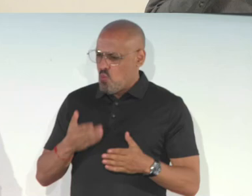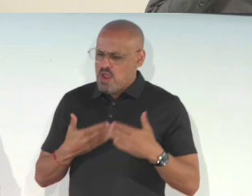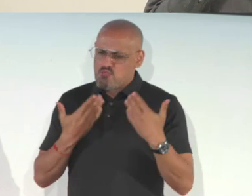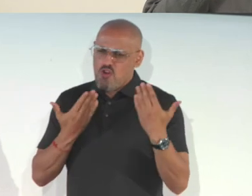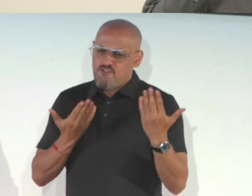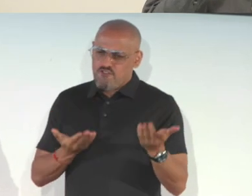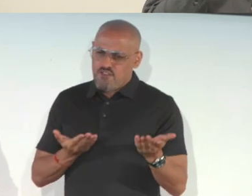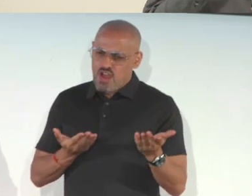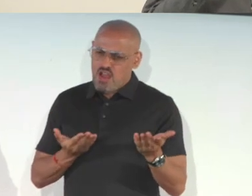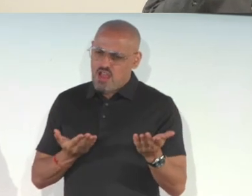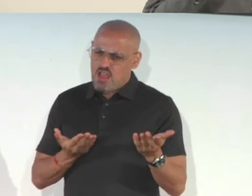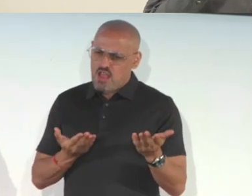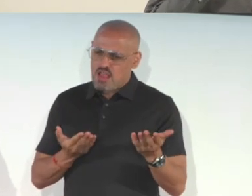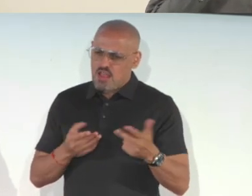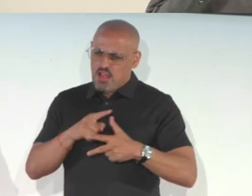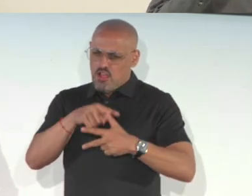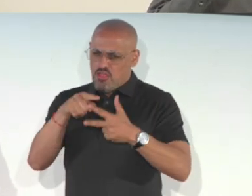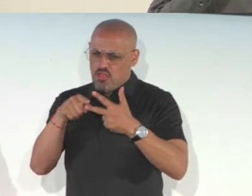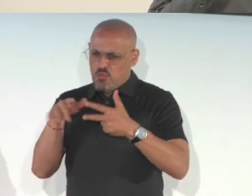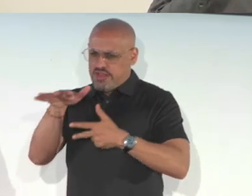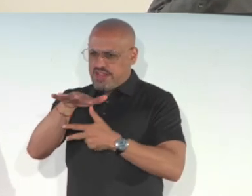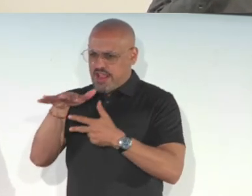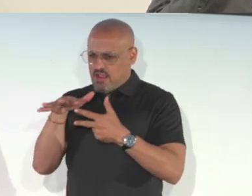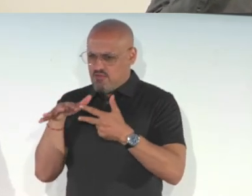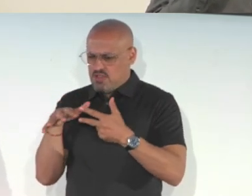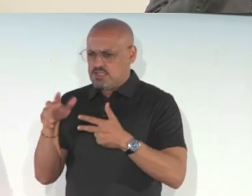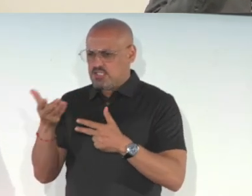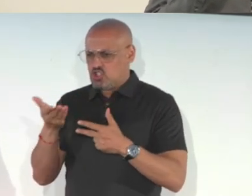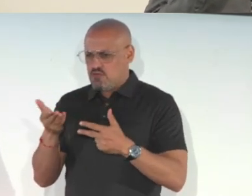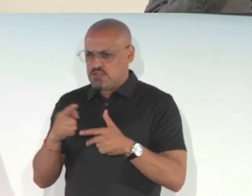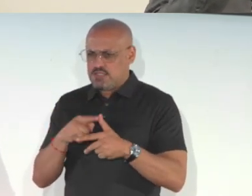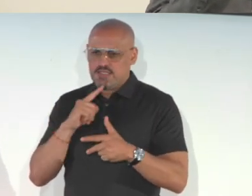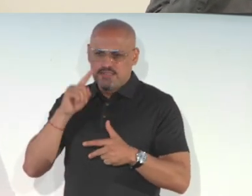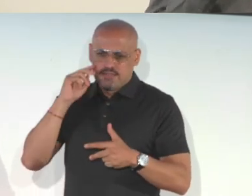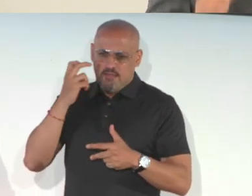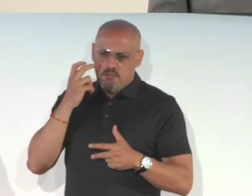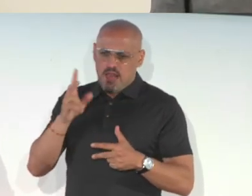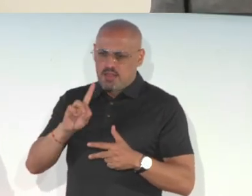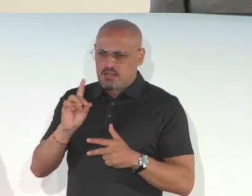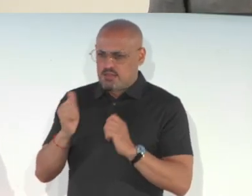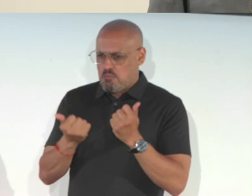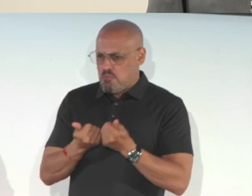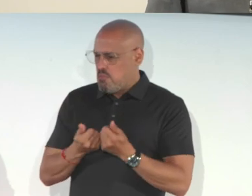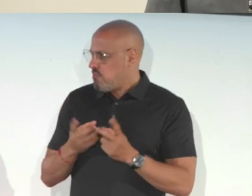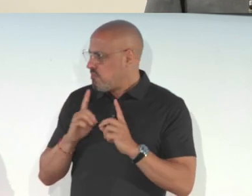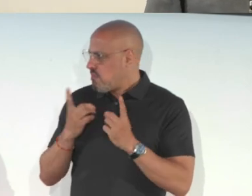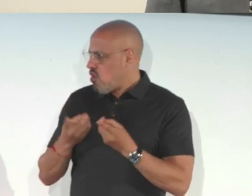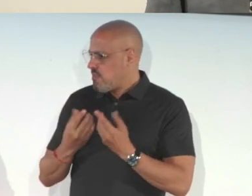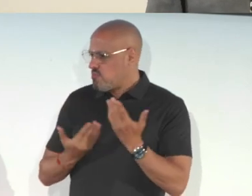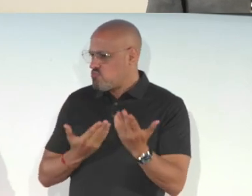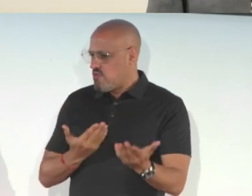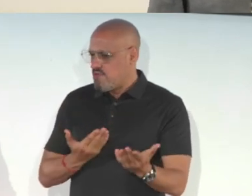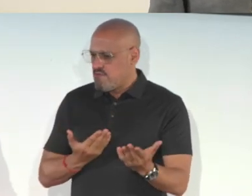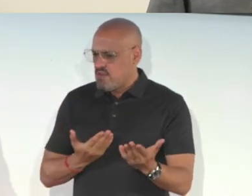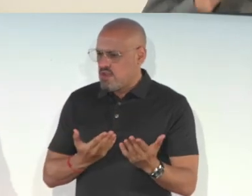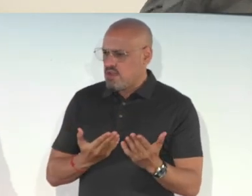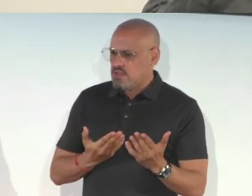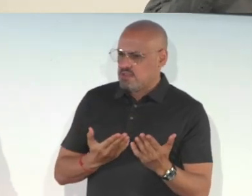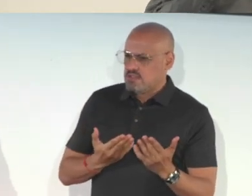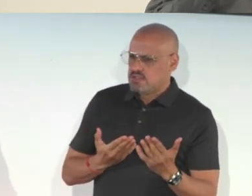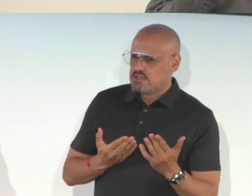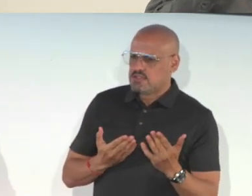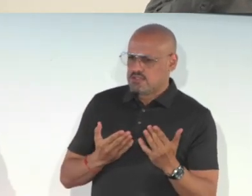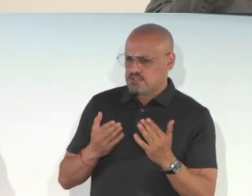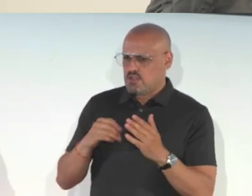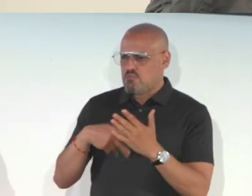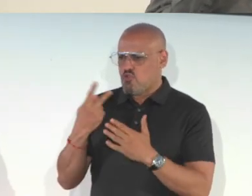we have three areas that we provide services. We have the deafblind department that provide, through the ICANN Connect program,